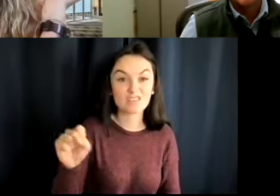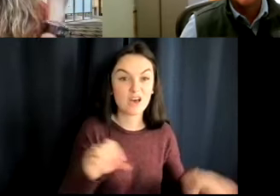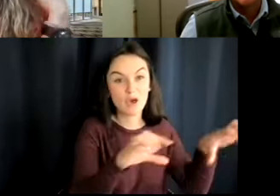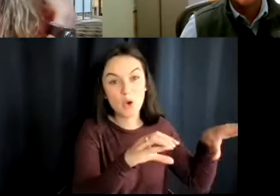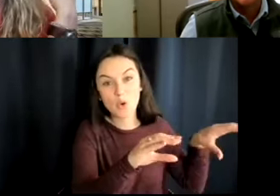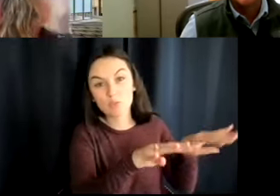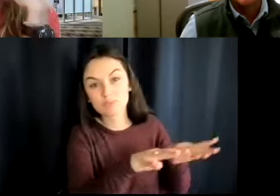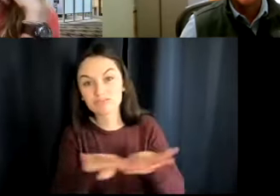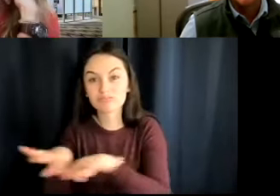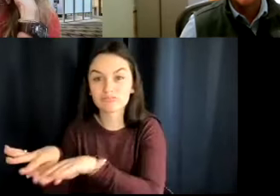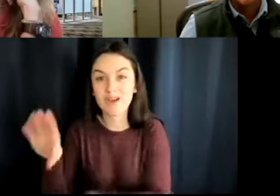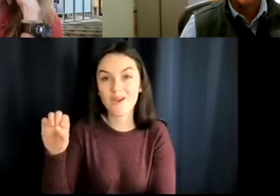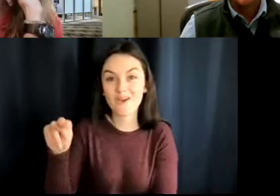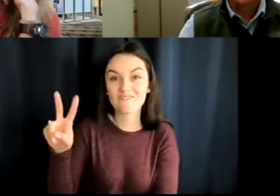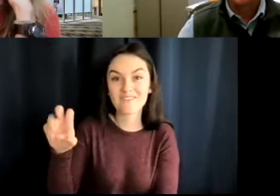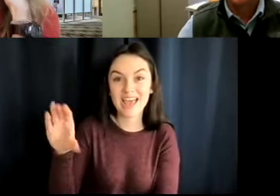isn't quite that big.